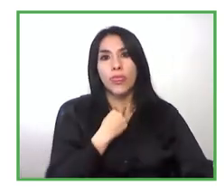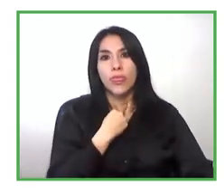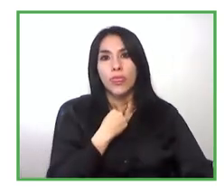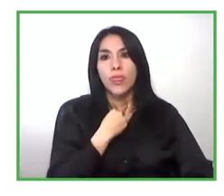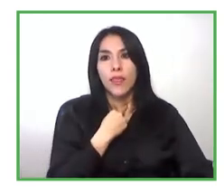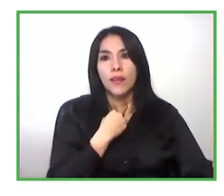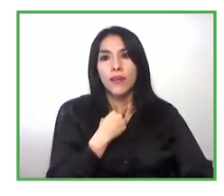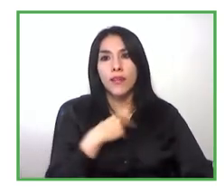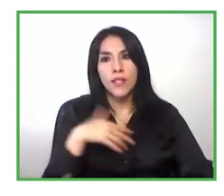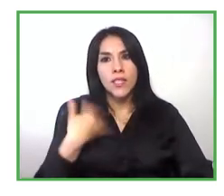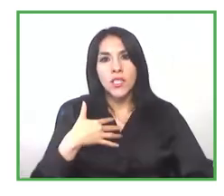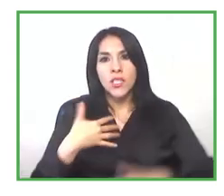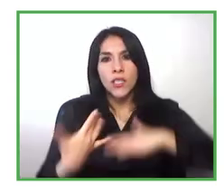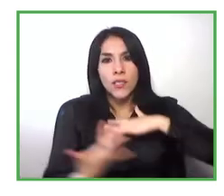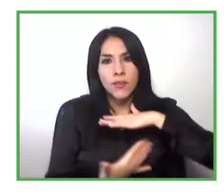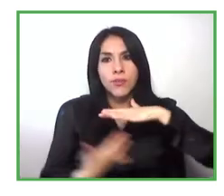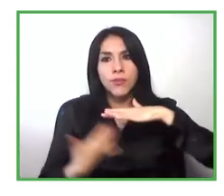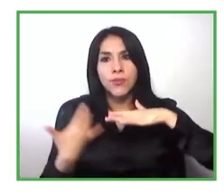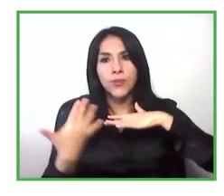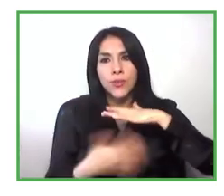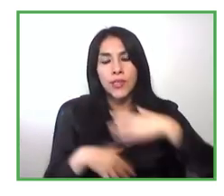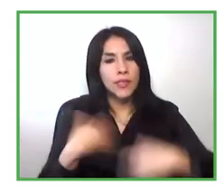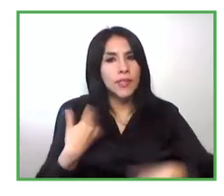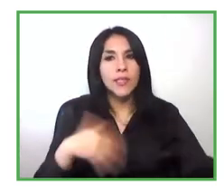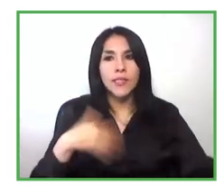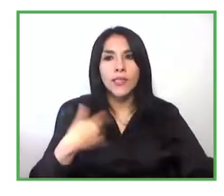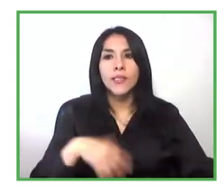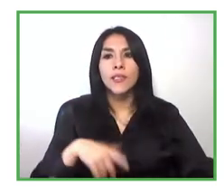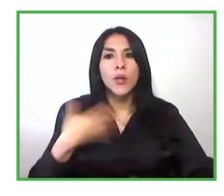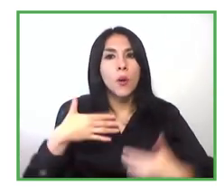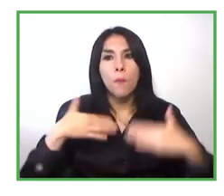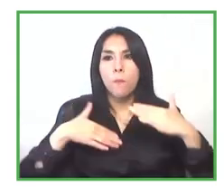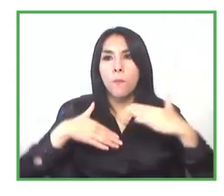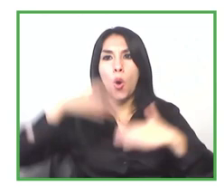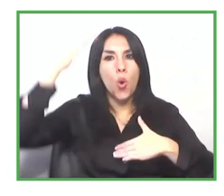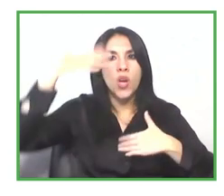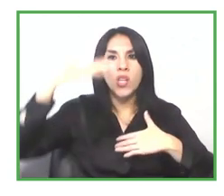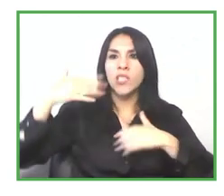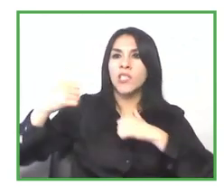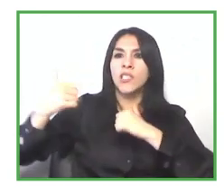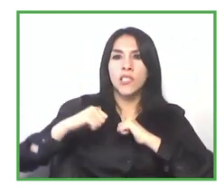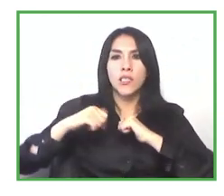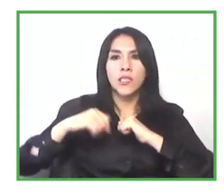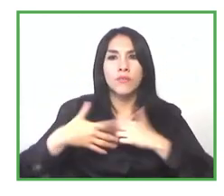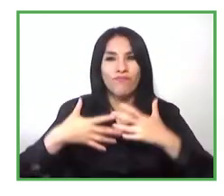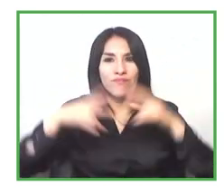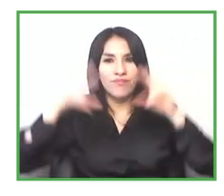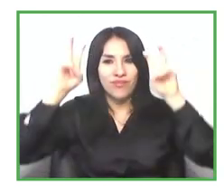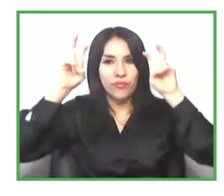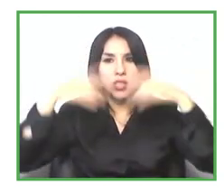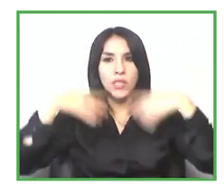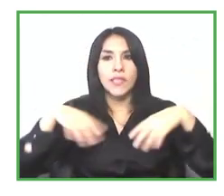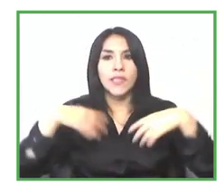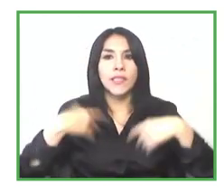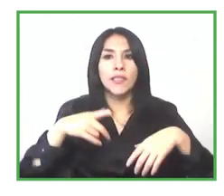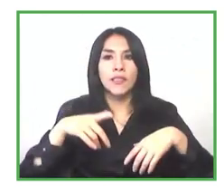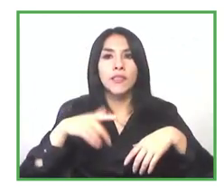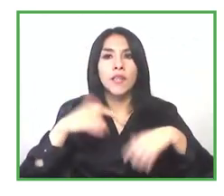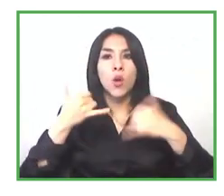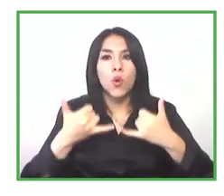and i believe that one of the most important steps and the most relevant challenges is the digitalization nowadays